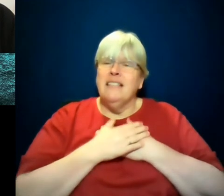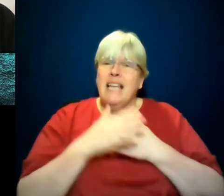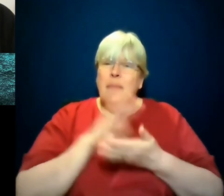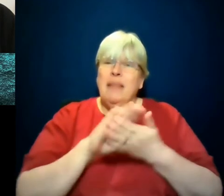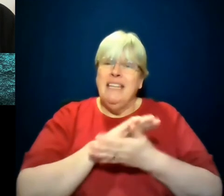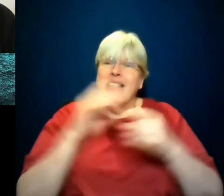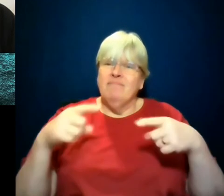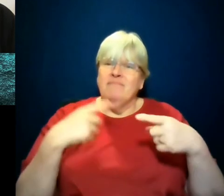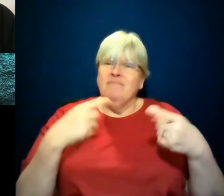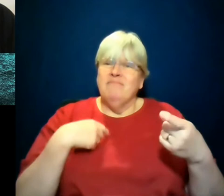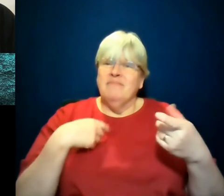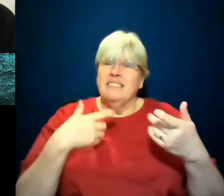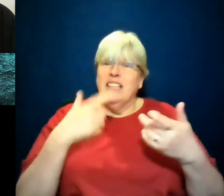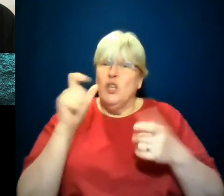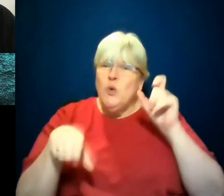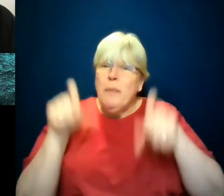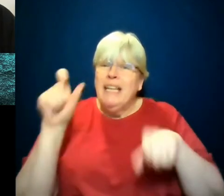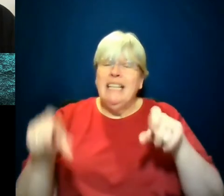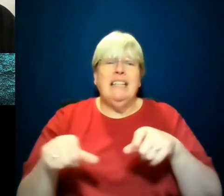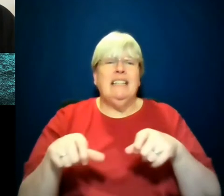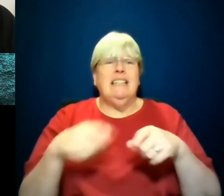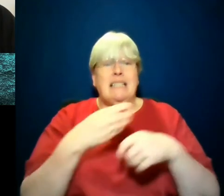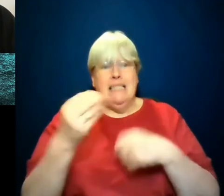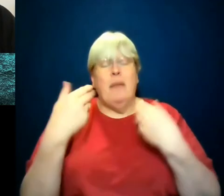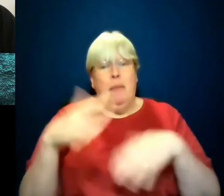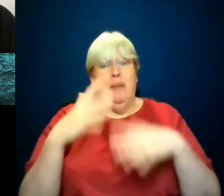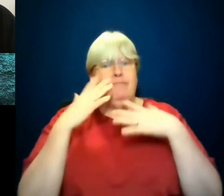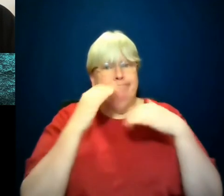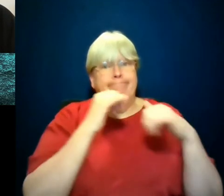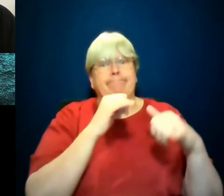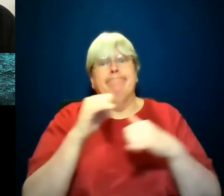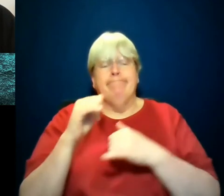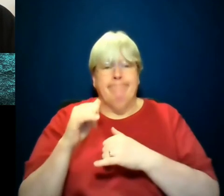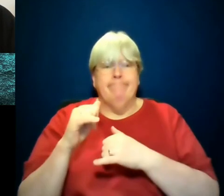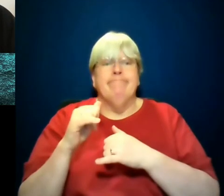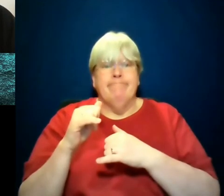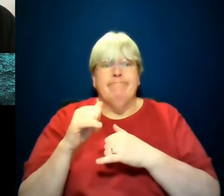Some of that has been tested. I mean, quite apart from all the political, um,